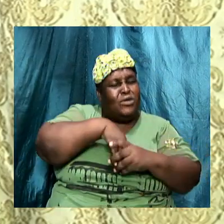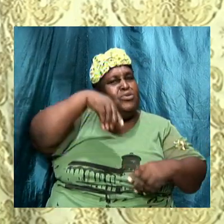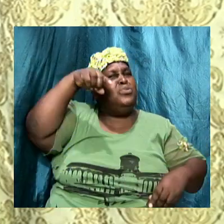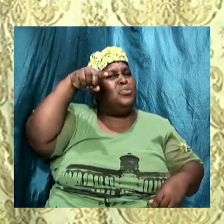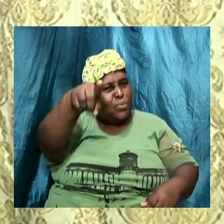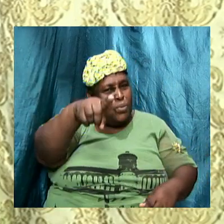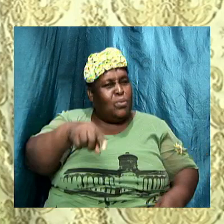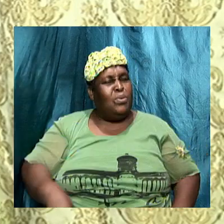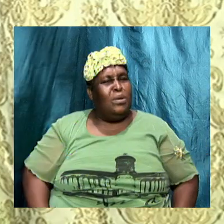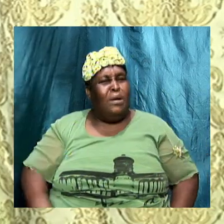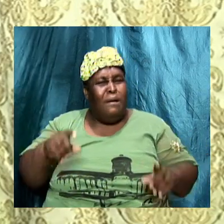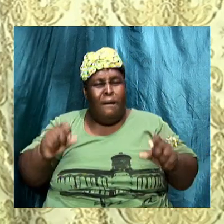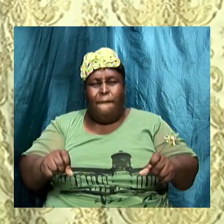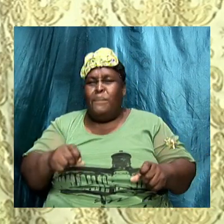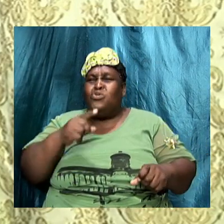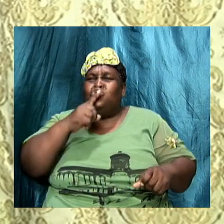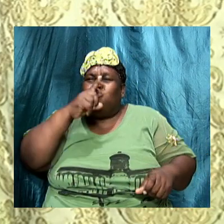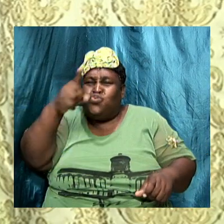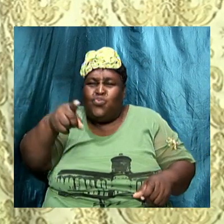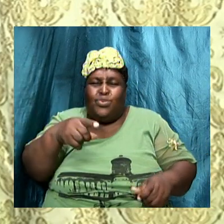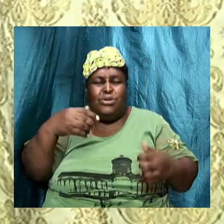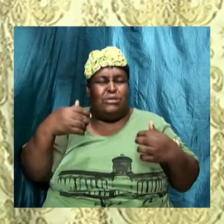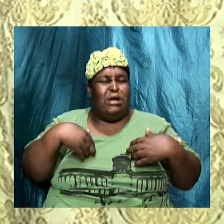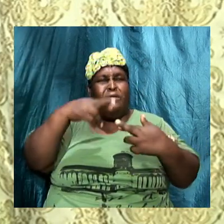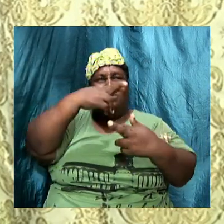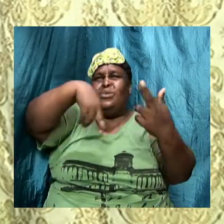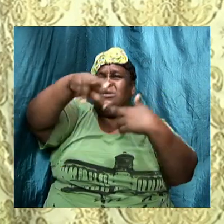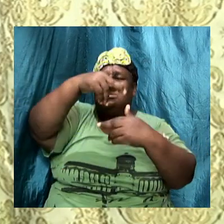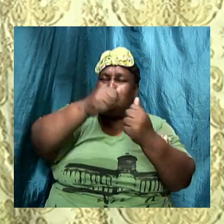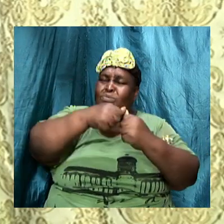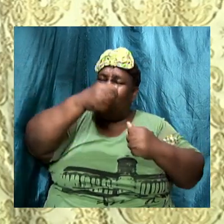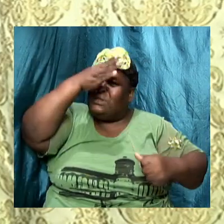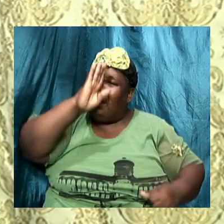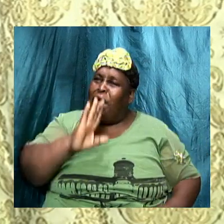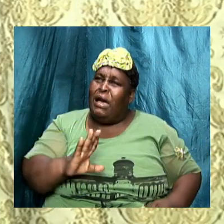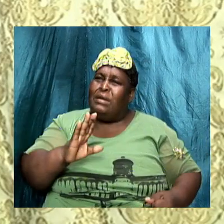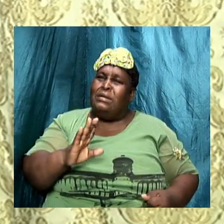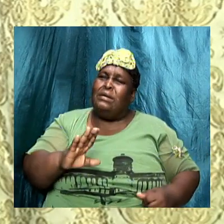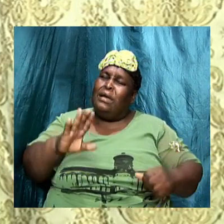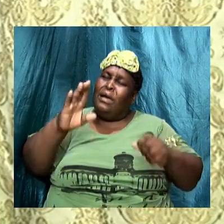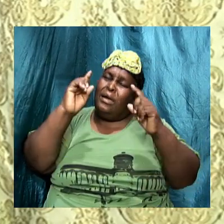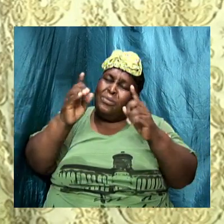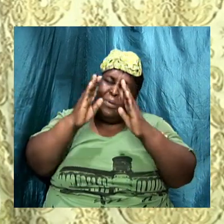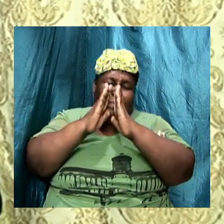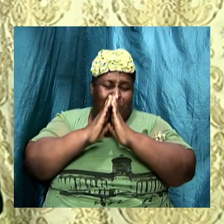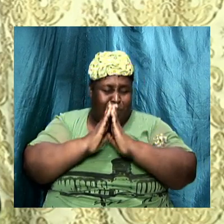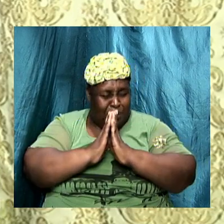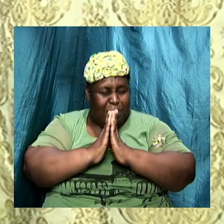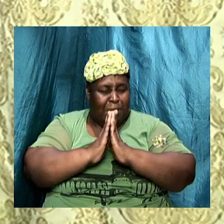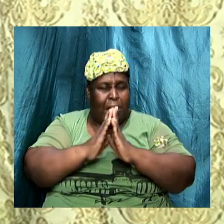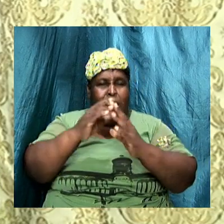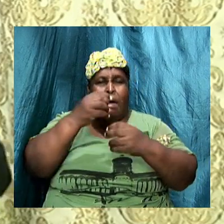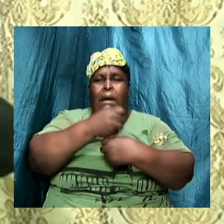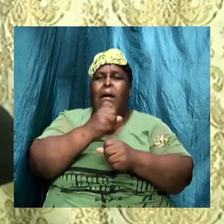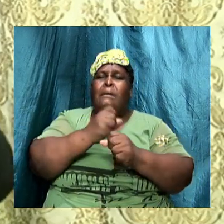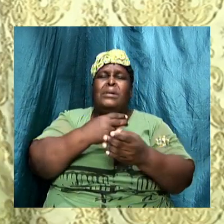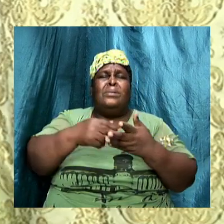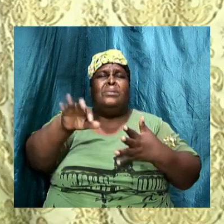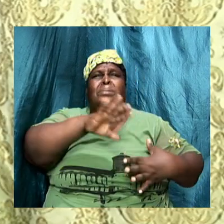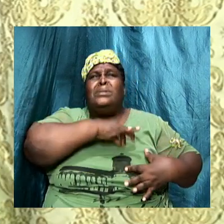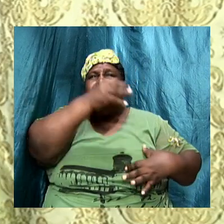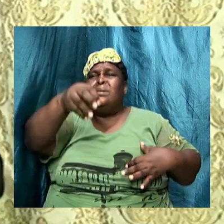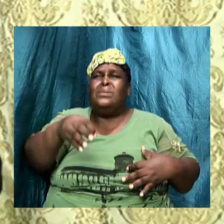be sure you must have that relationship with God amen and you must go down and pray and the Holy Ghost make intercession and you